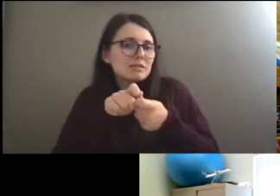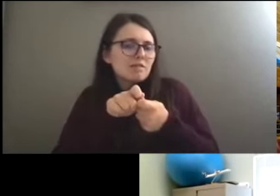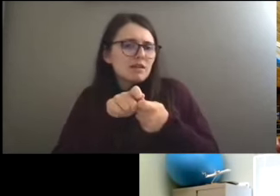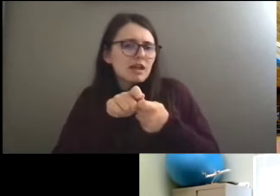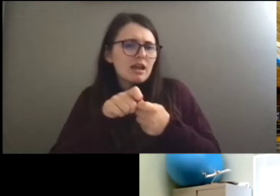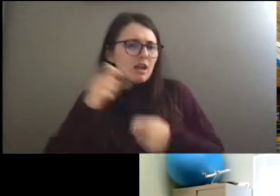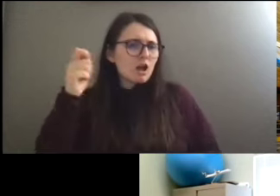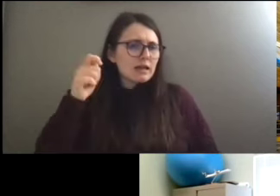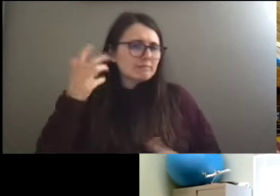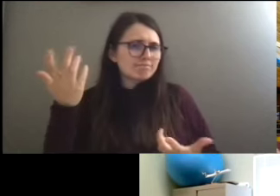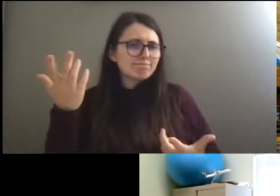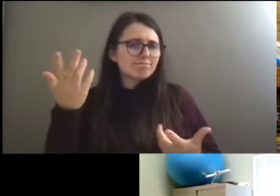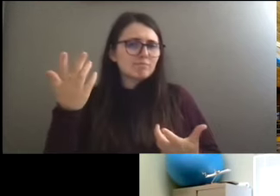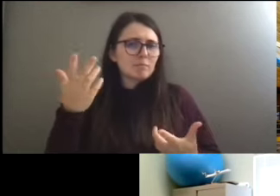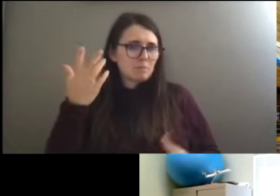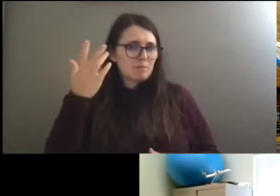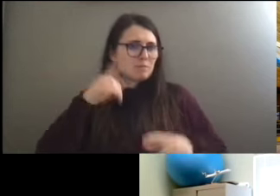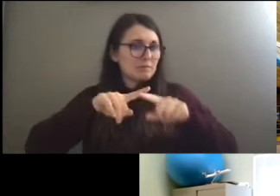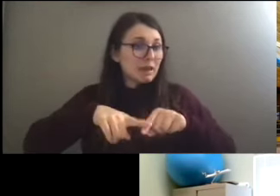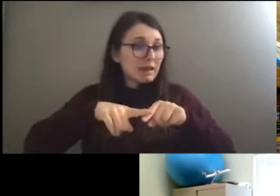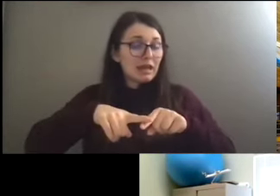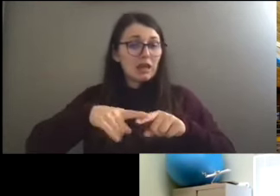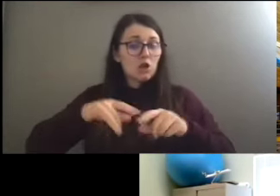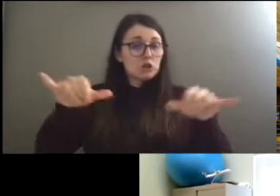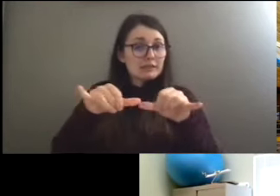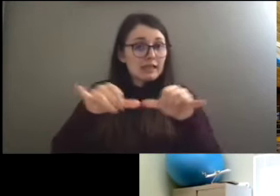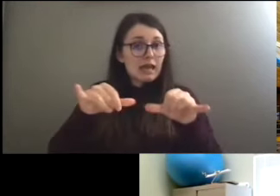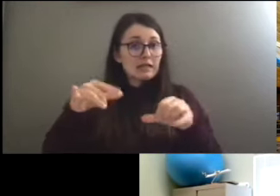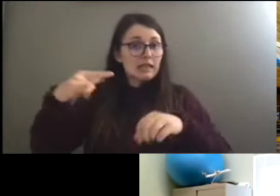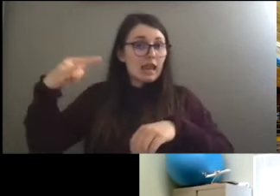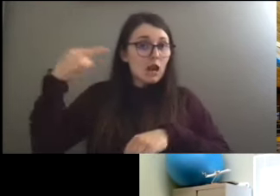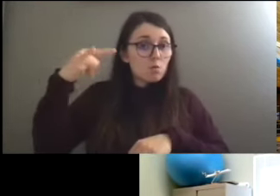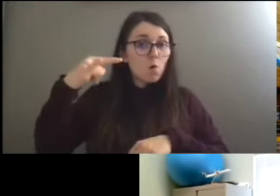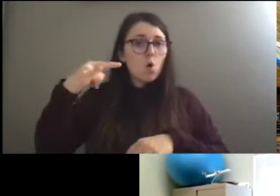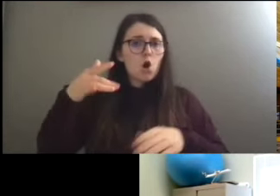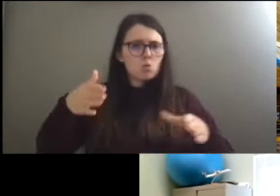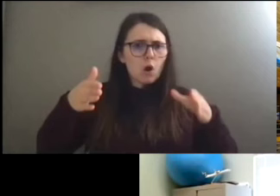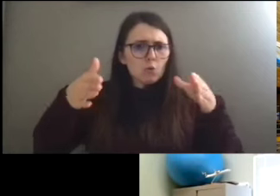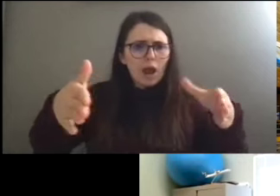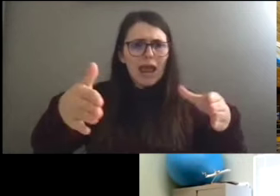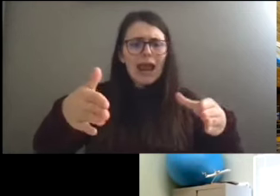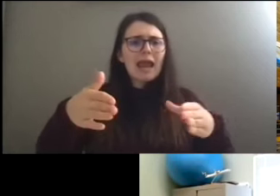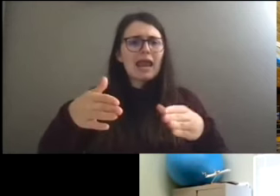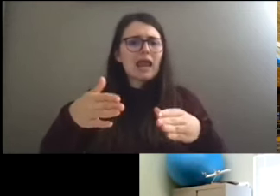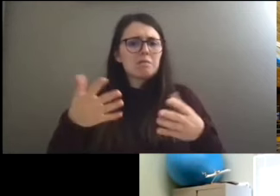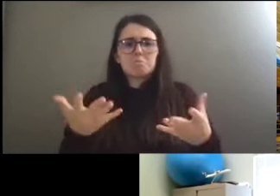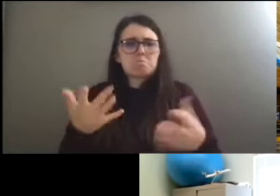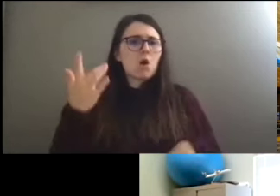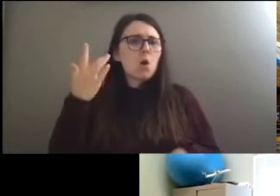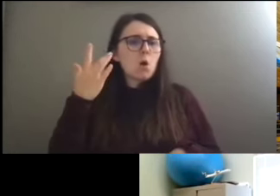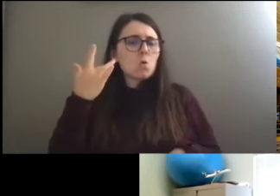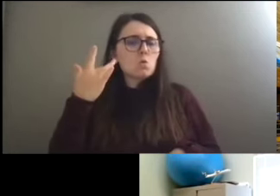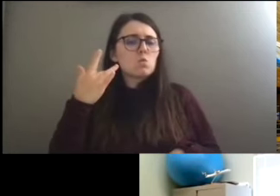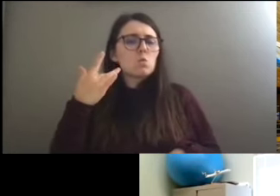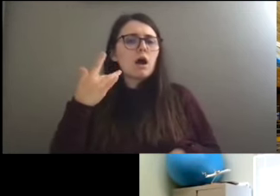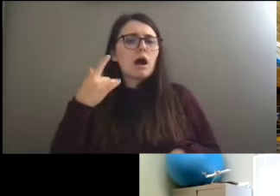to like the size of the airport or the size of the runway? Like what determines your rating for the sizes of planes